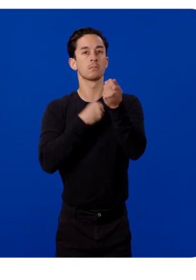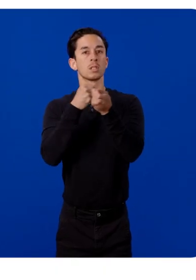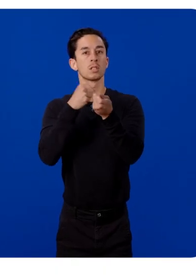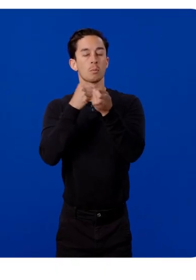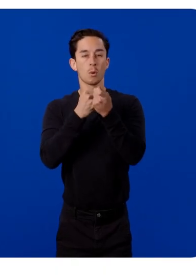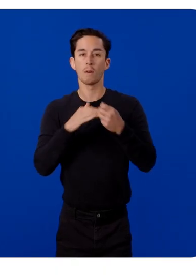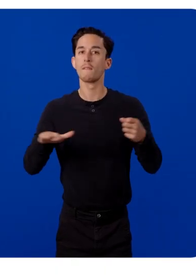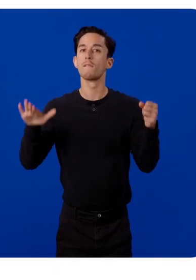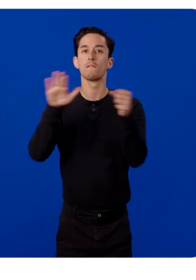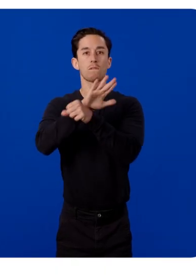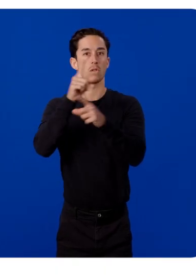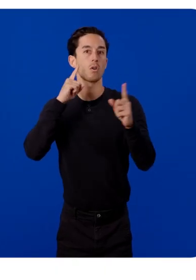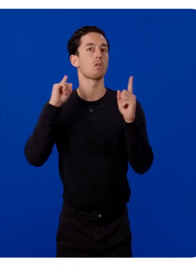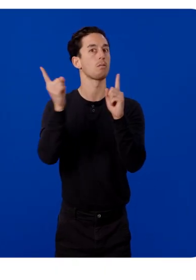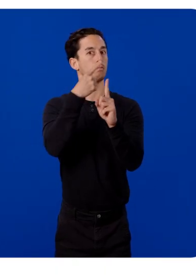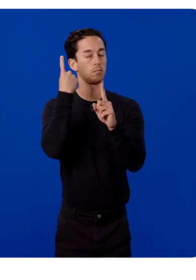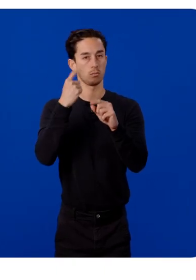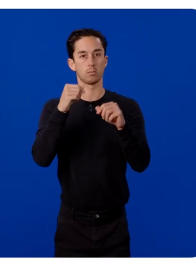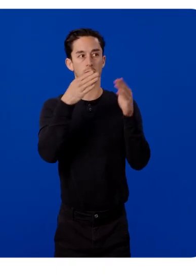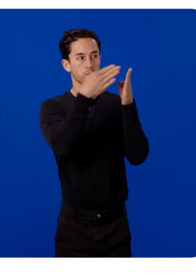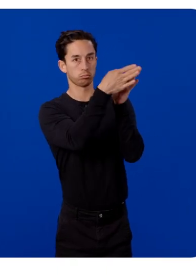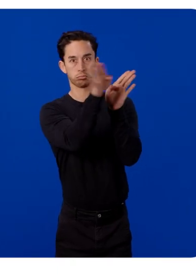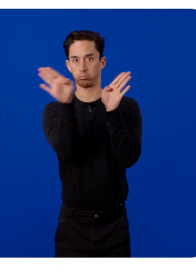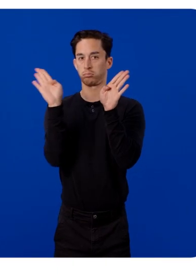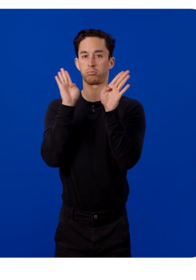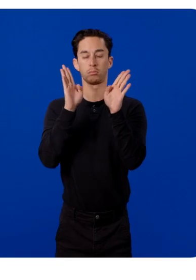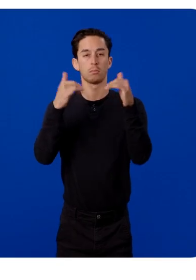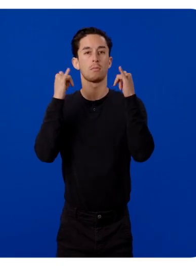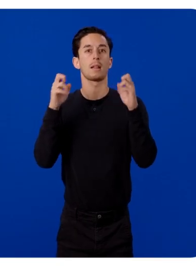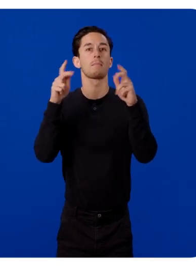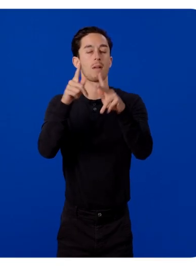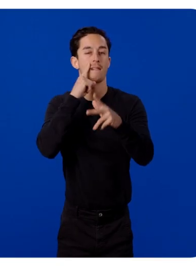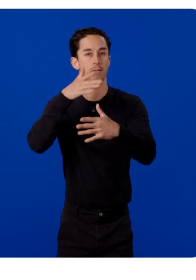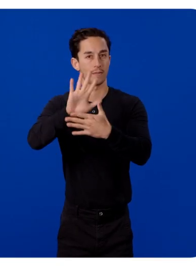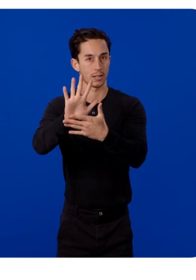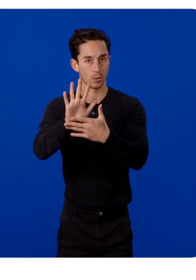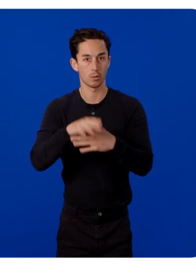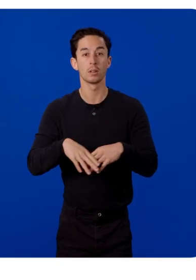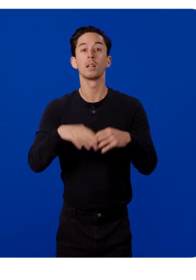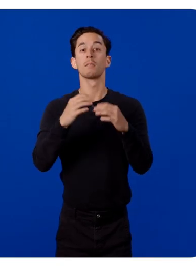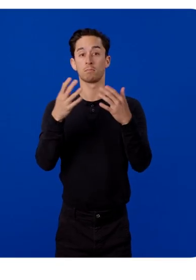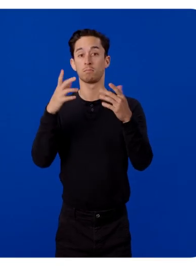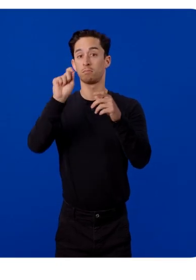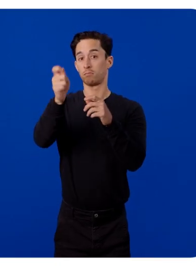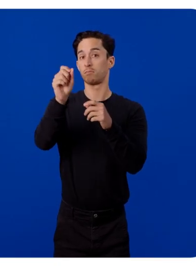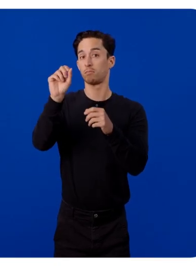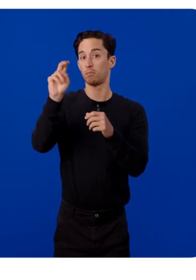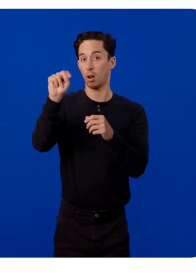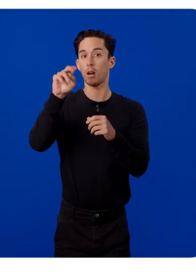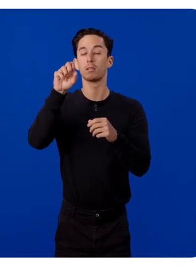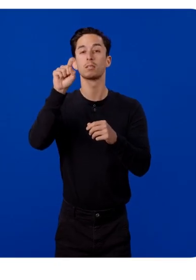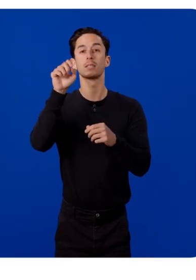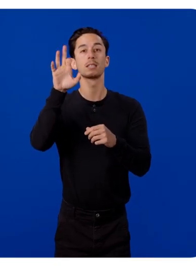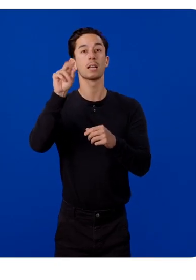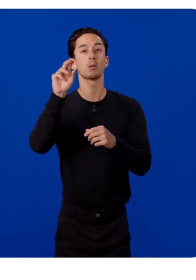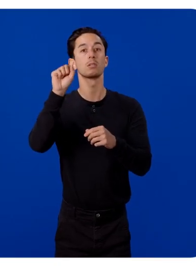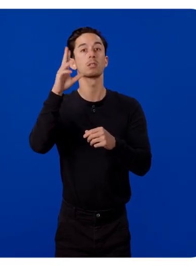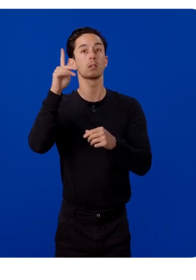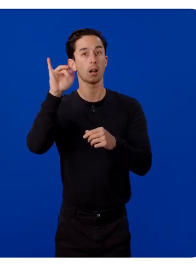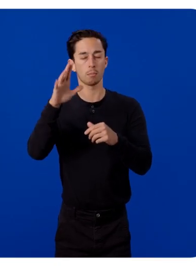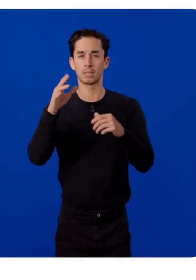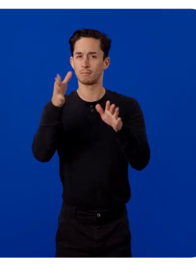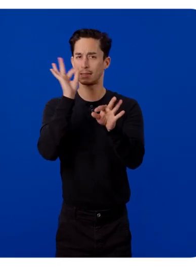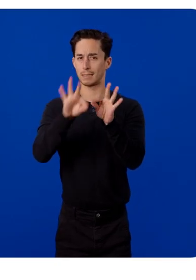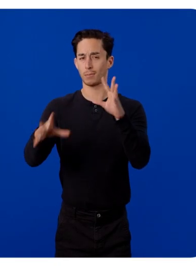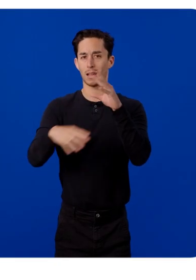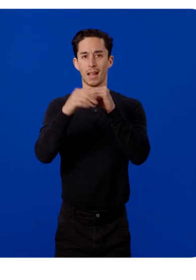stereoscopic, 180, and 360 video playback. For instance, enabling stereoscopic video on a panel is as simple as